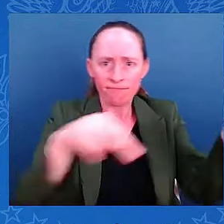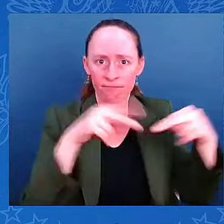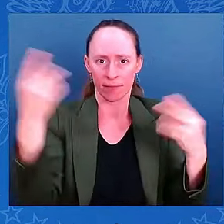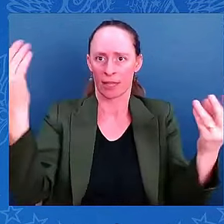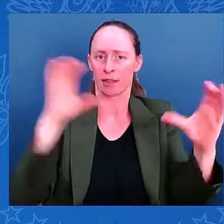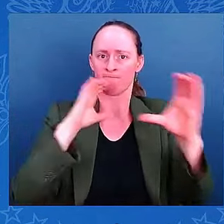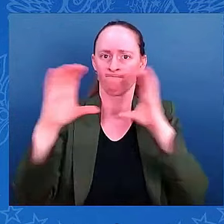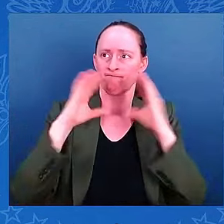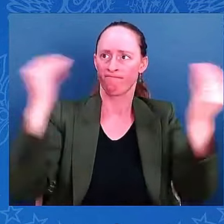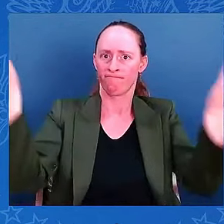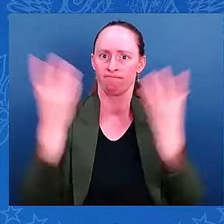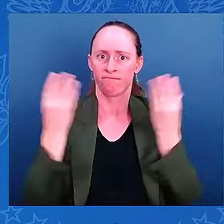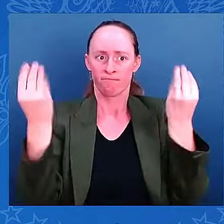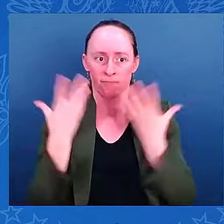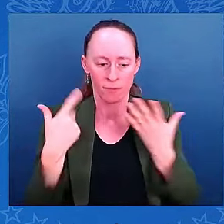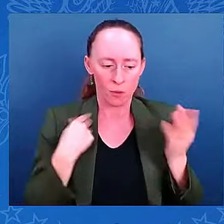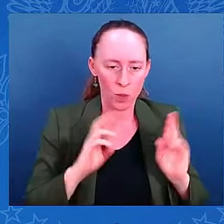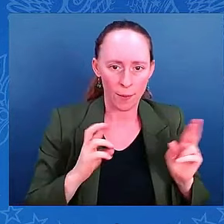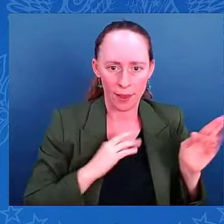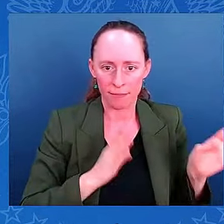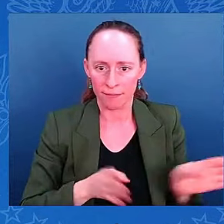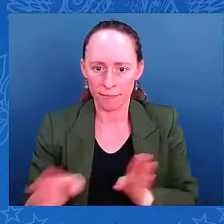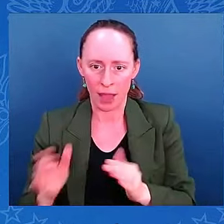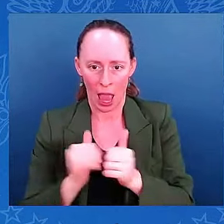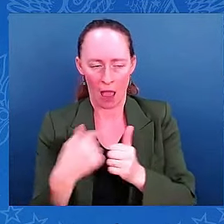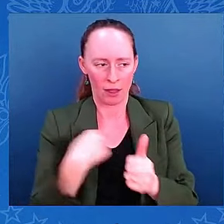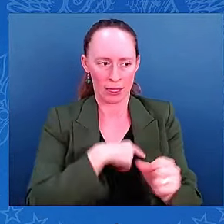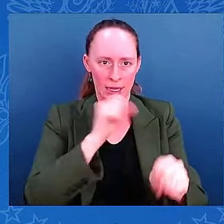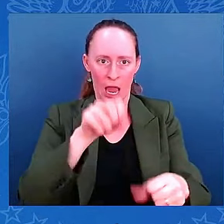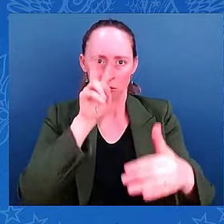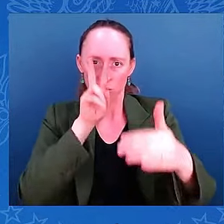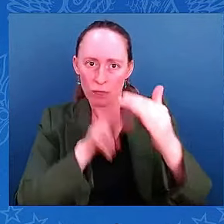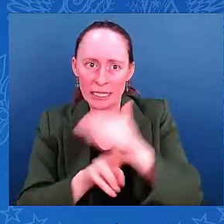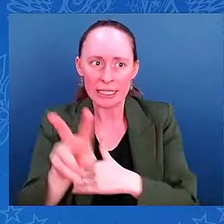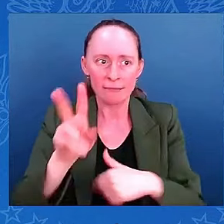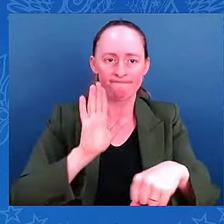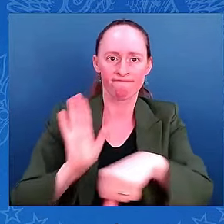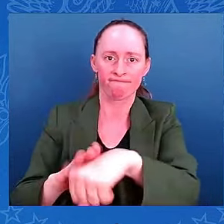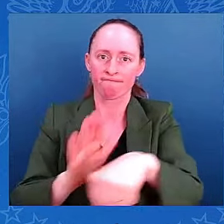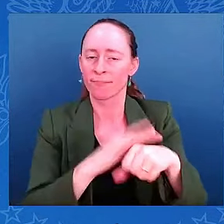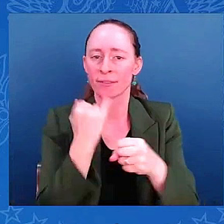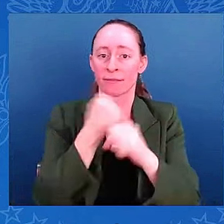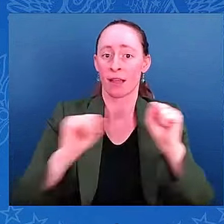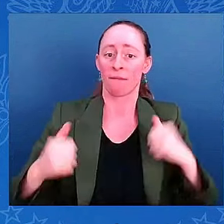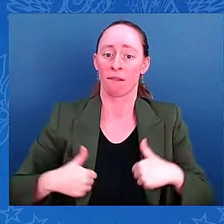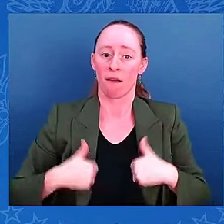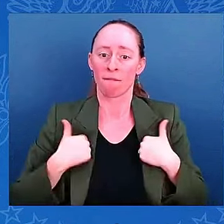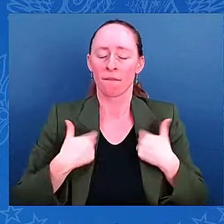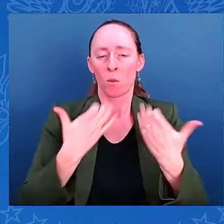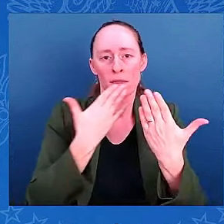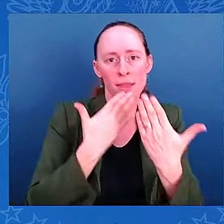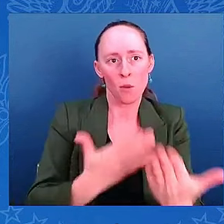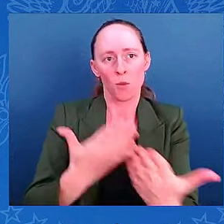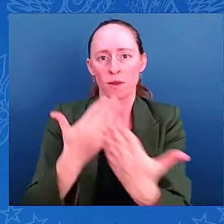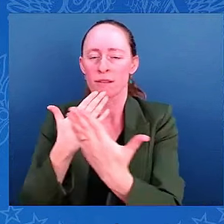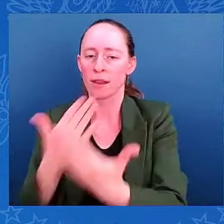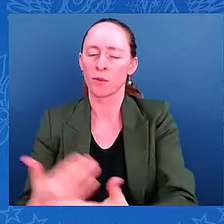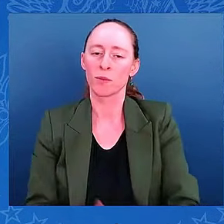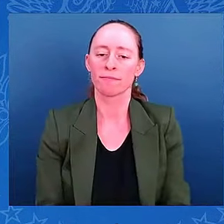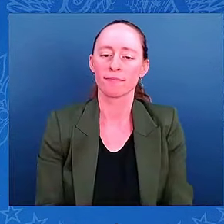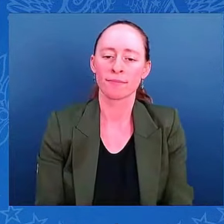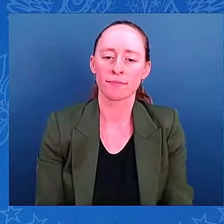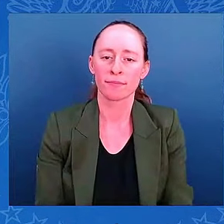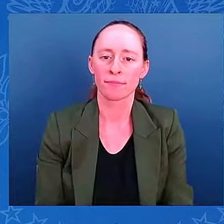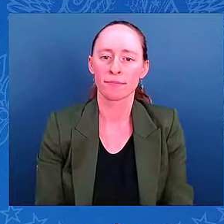life-saving forecast and warnings. So thank you, Mr. President, Madam Vice President. Mike, I know you're tired of hearing from me. I've been talking to you so much lately.